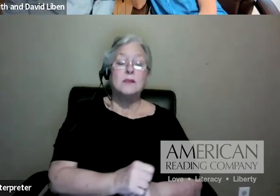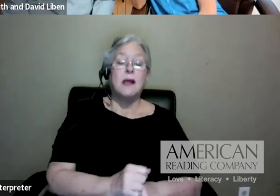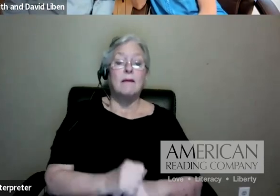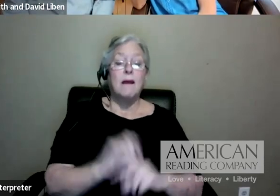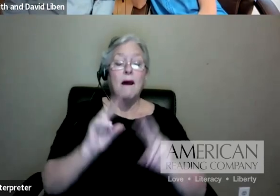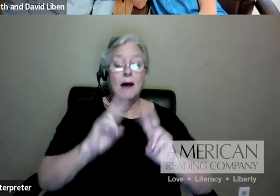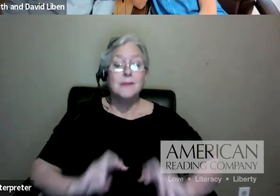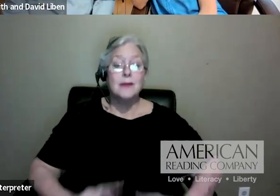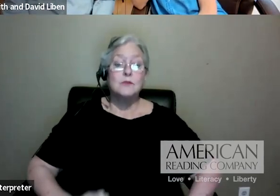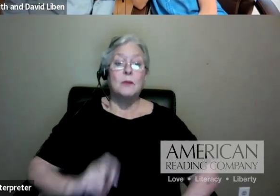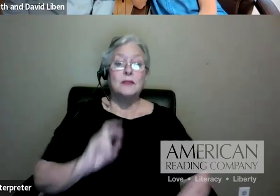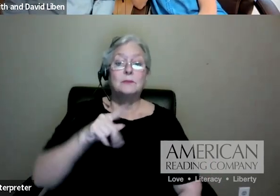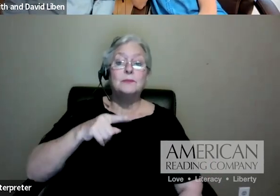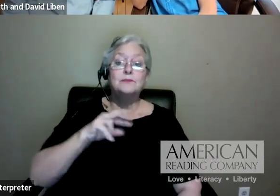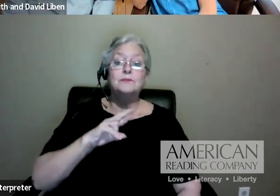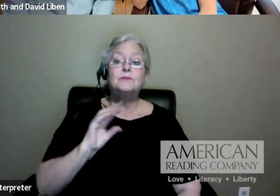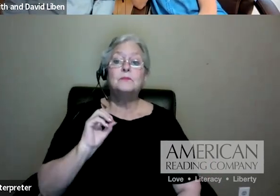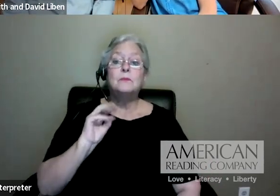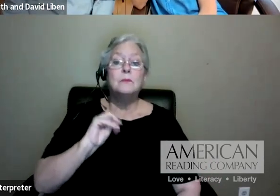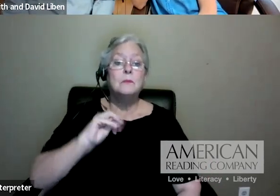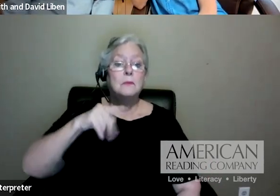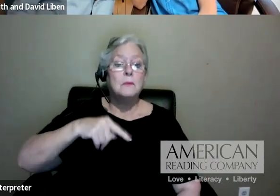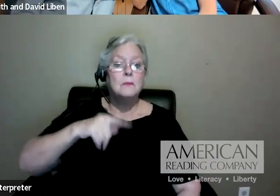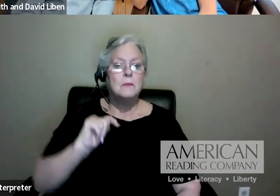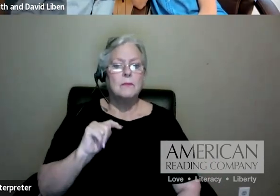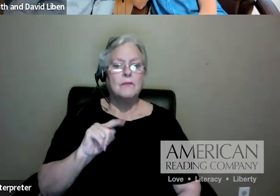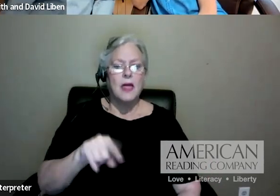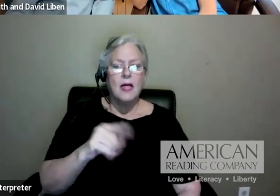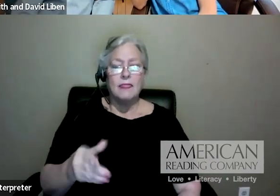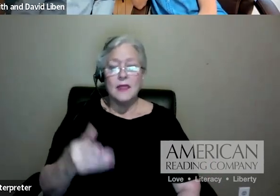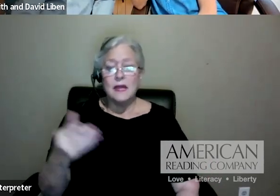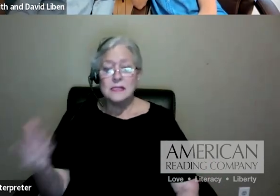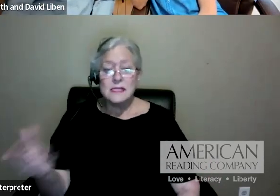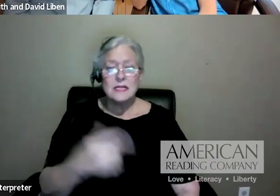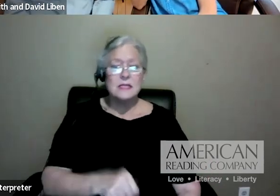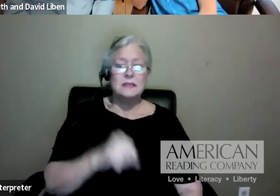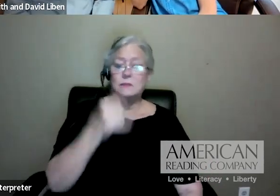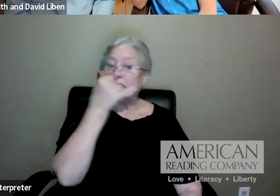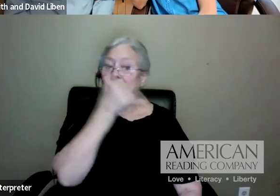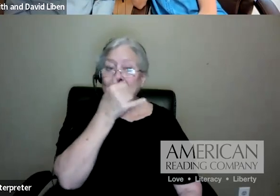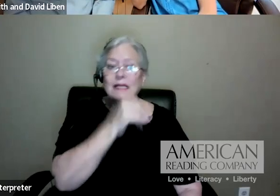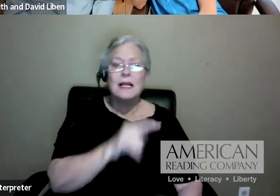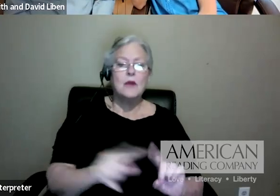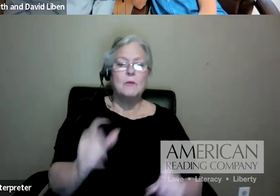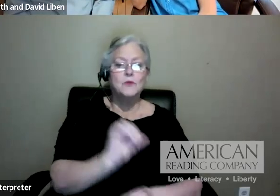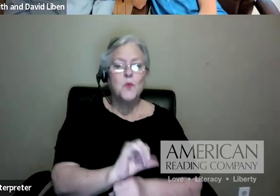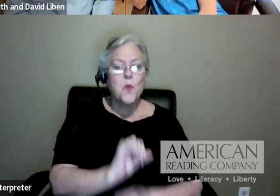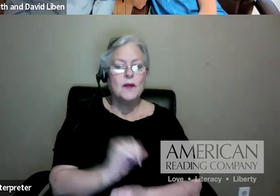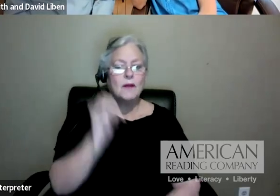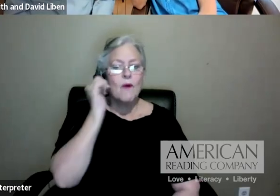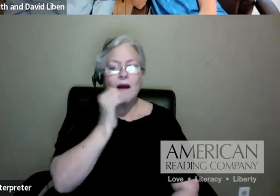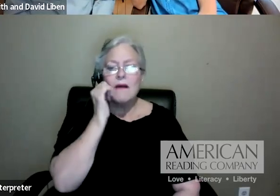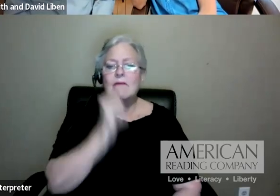So I just want to say, and these things may seem silly, but you guys are working through your daily lives, folks out there participating.